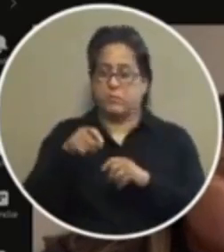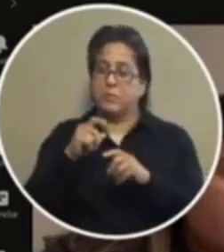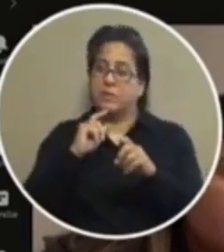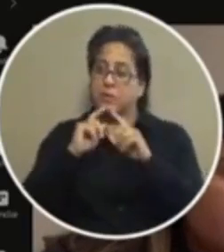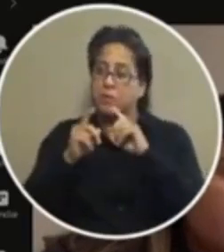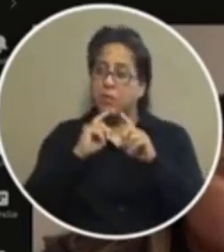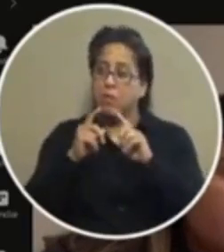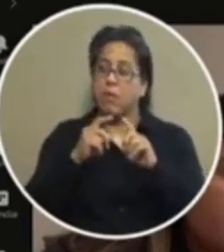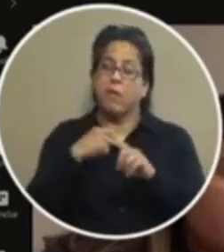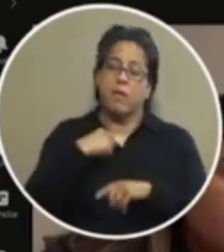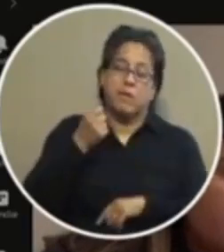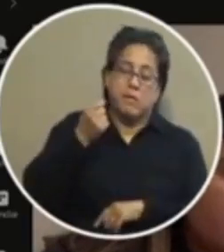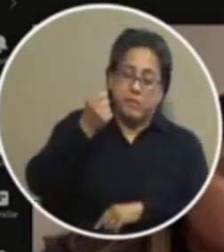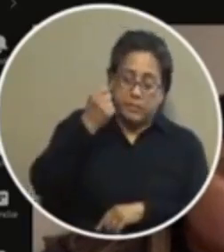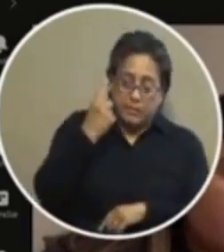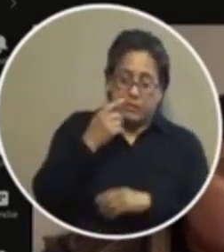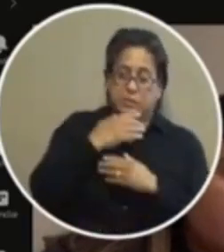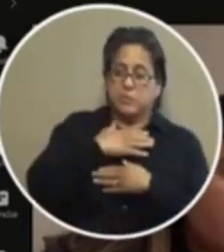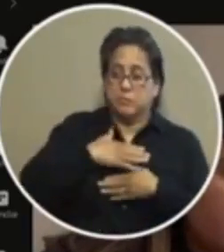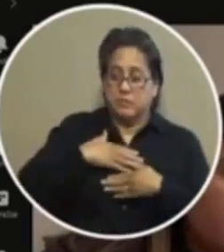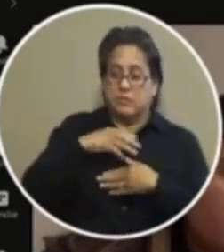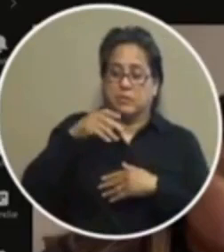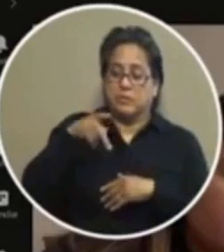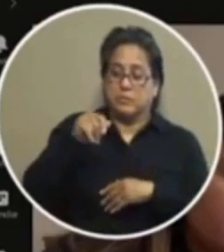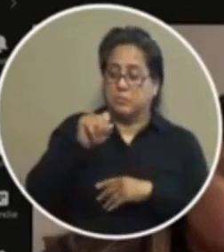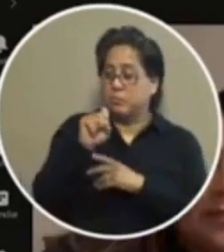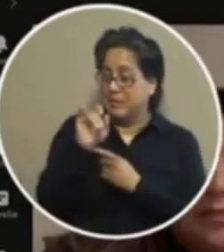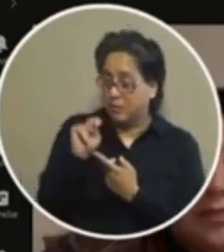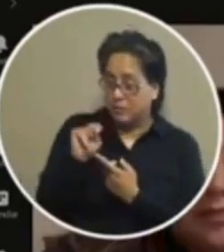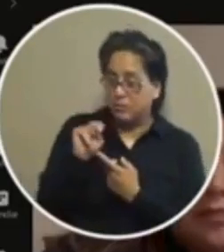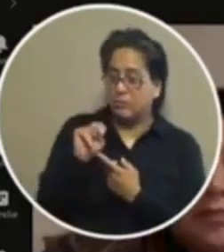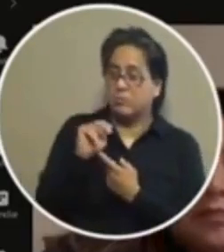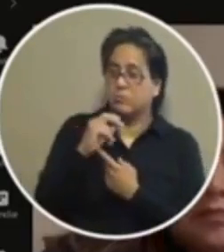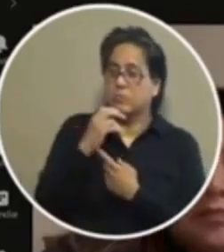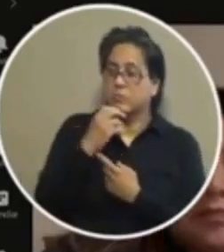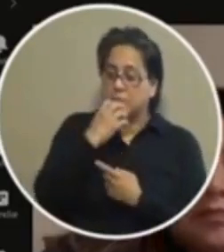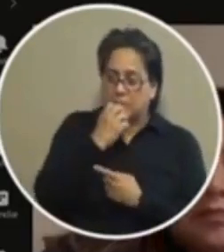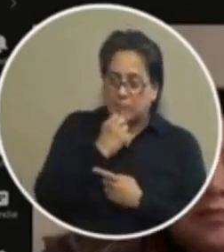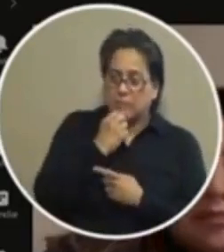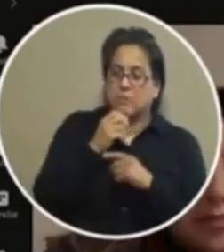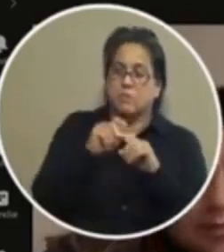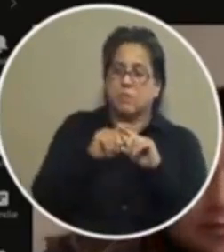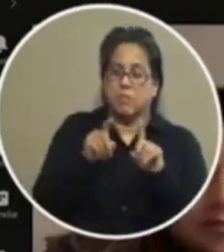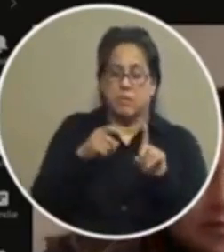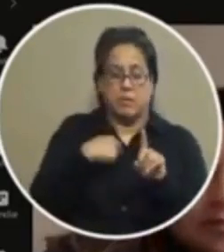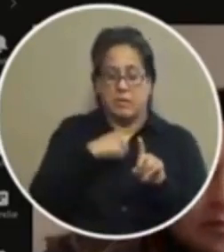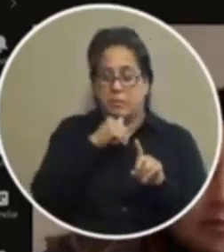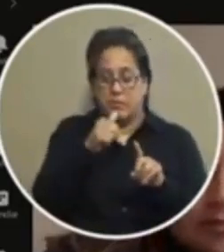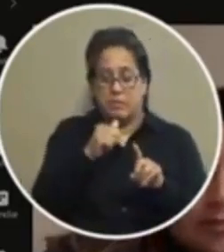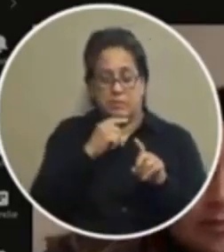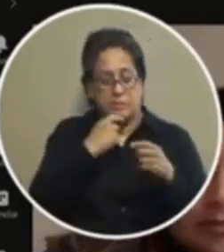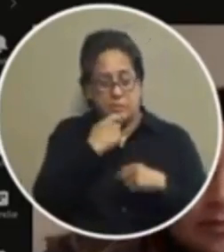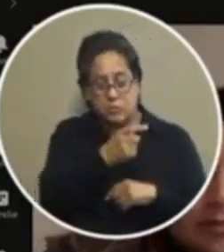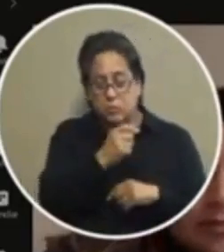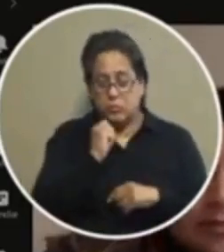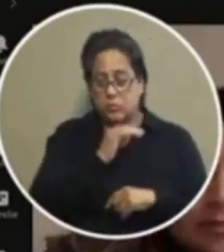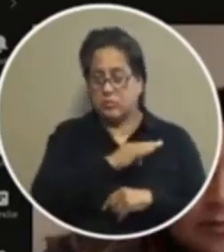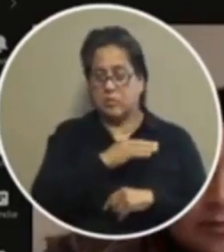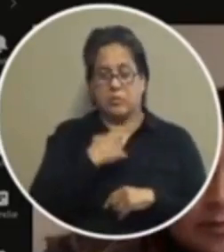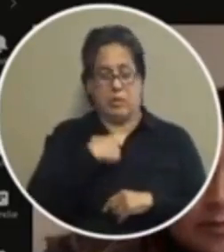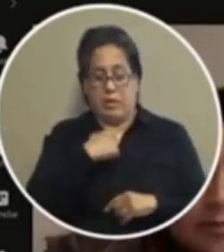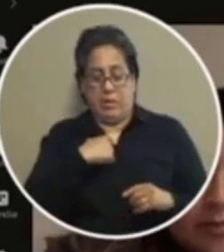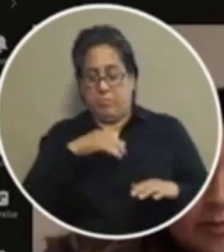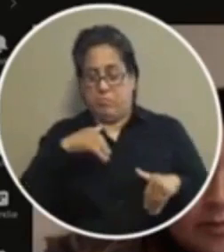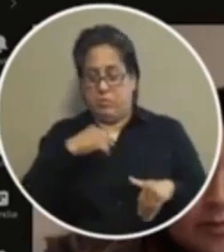i i can understand i can appreciate the passion but but this is not we're i'm not directing staff and we have a director